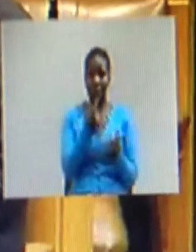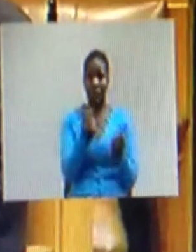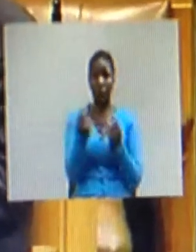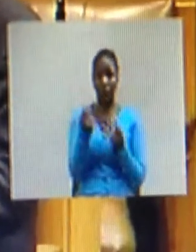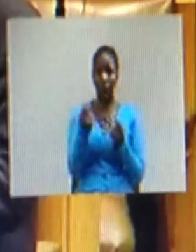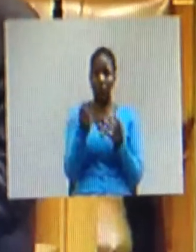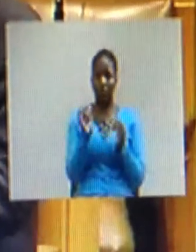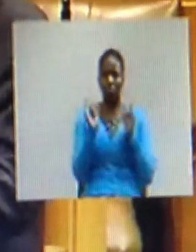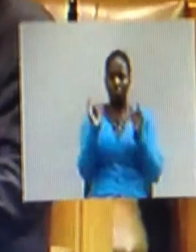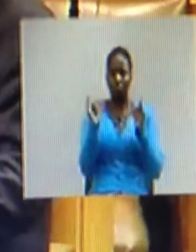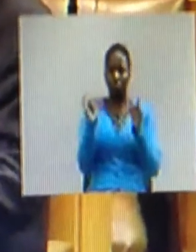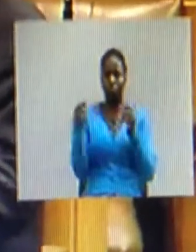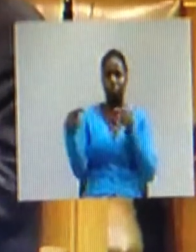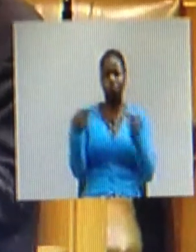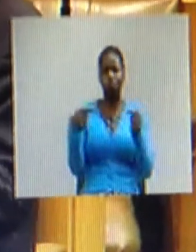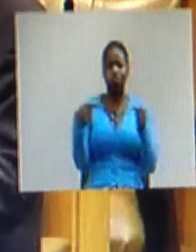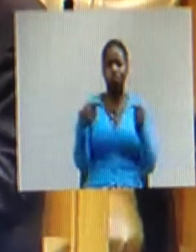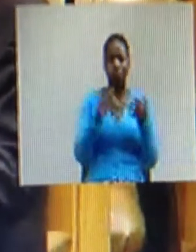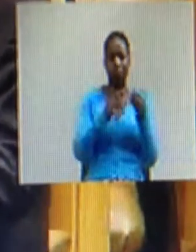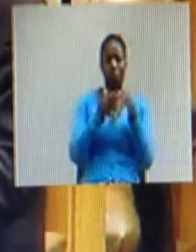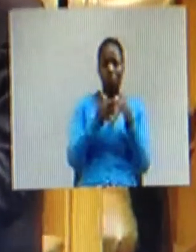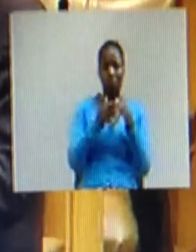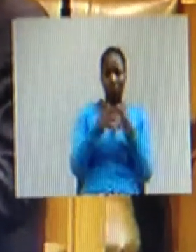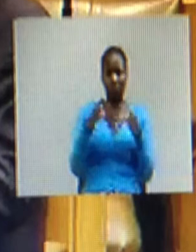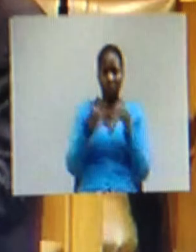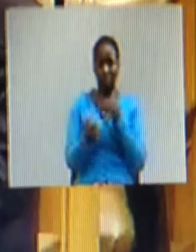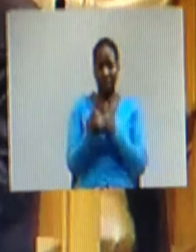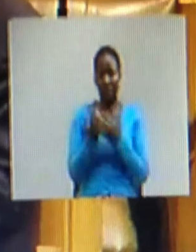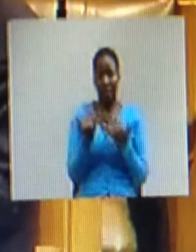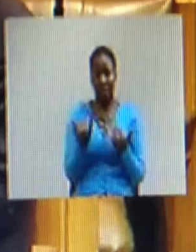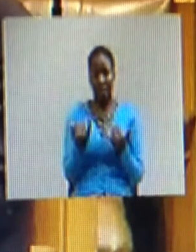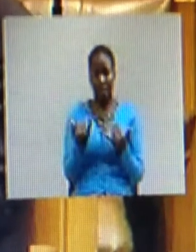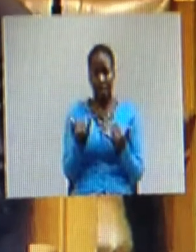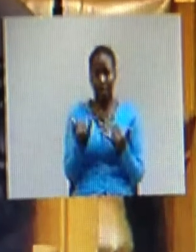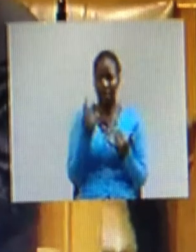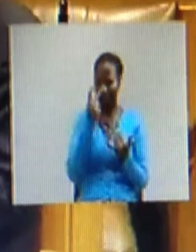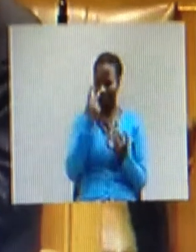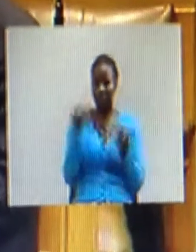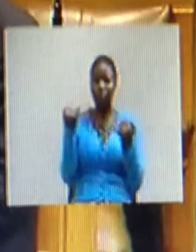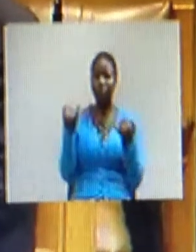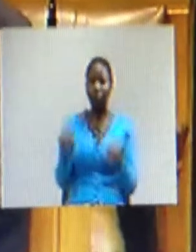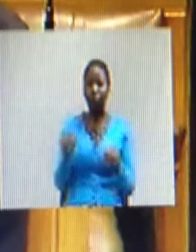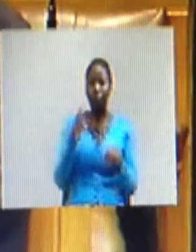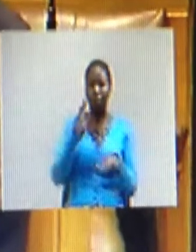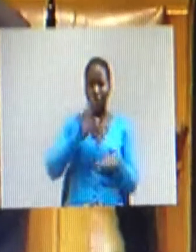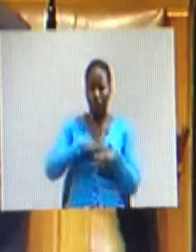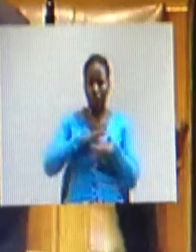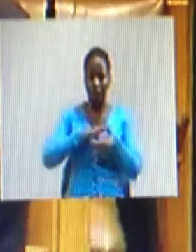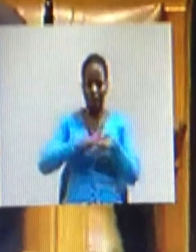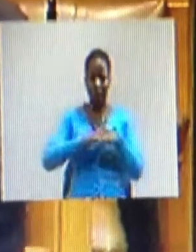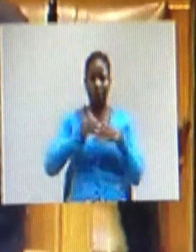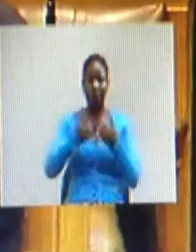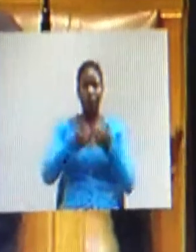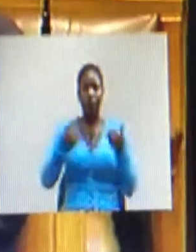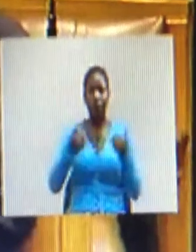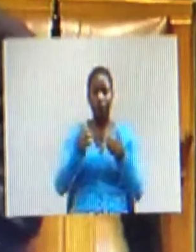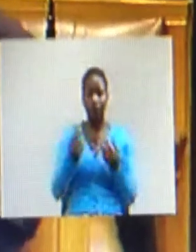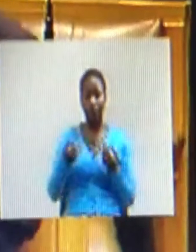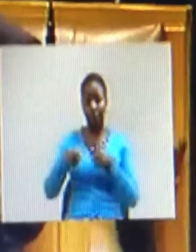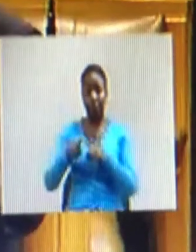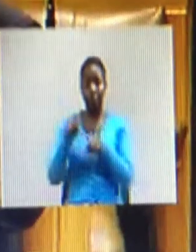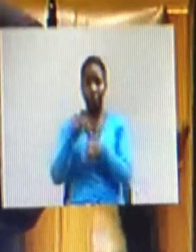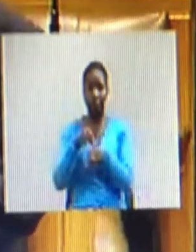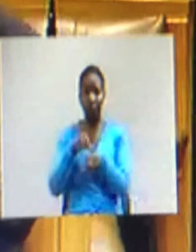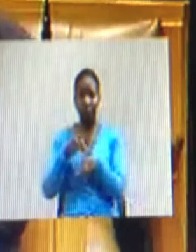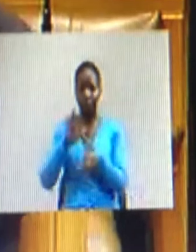deadly confrontation between the two communities looms so nothing but hurt and division. Quite coincidentally we will be considering